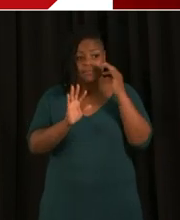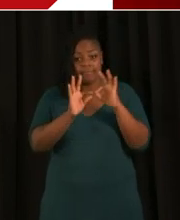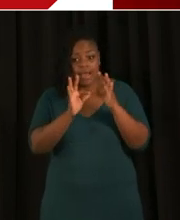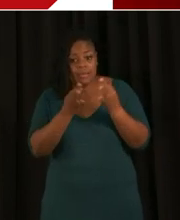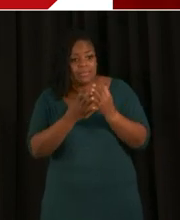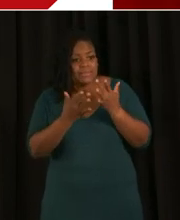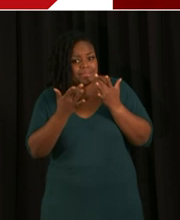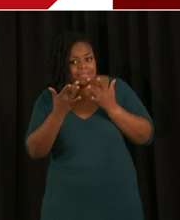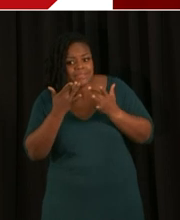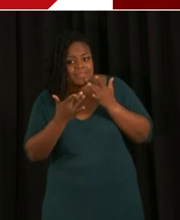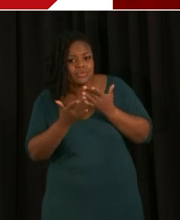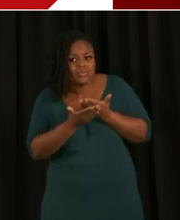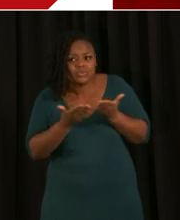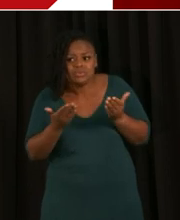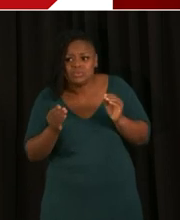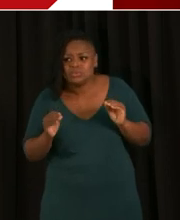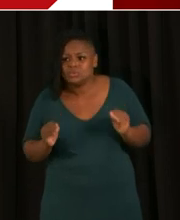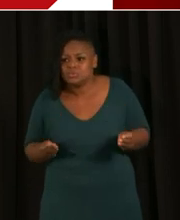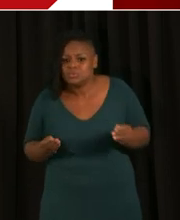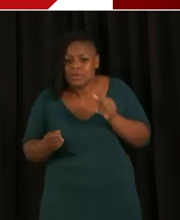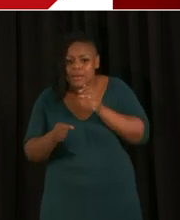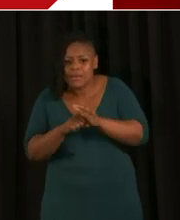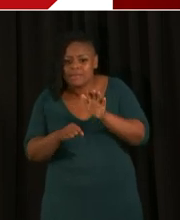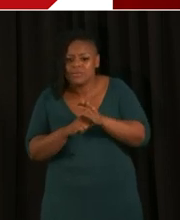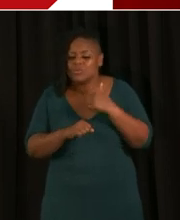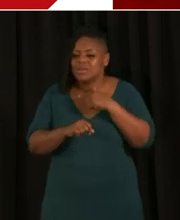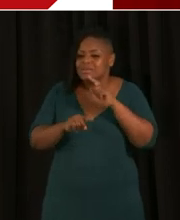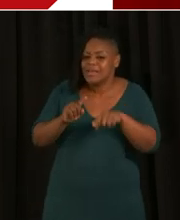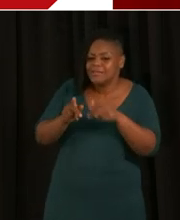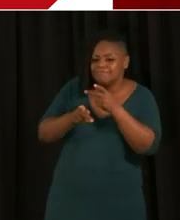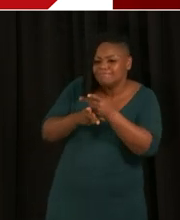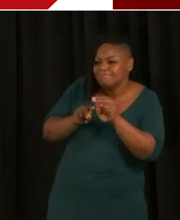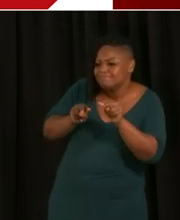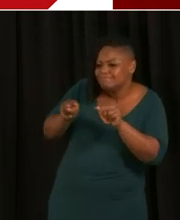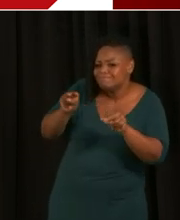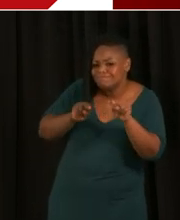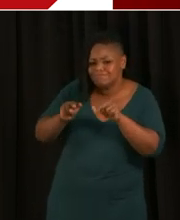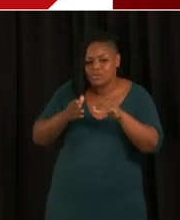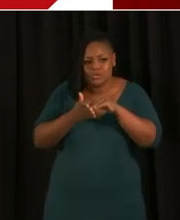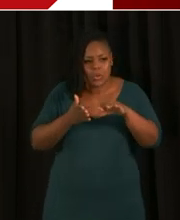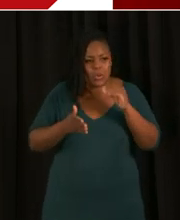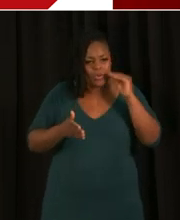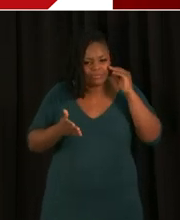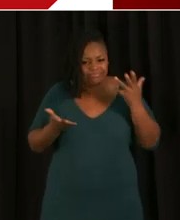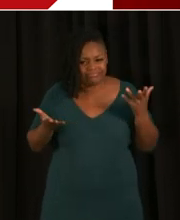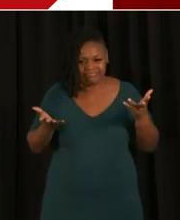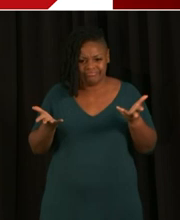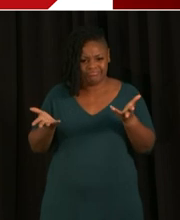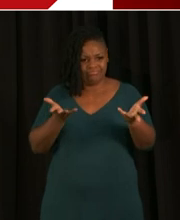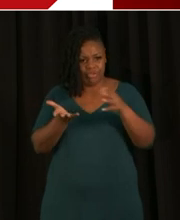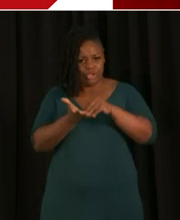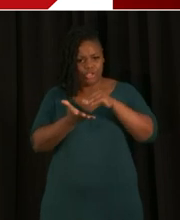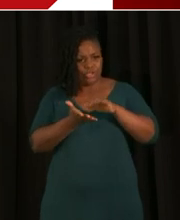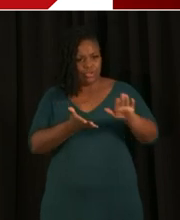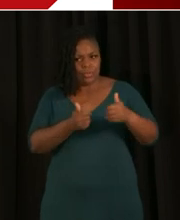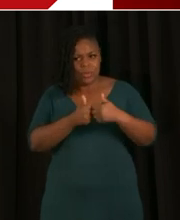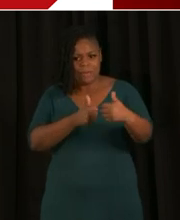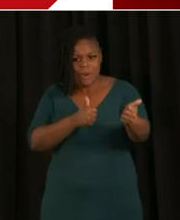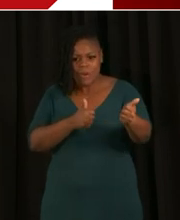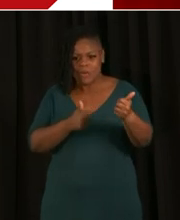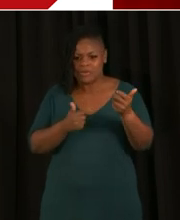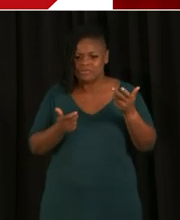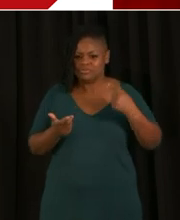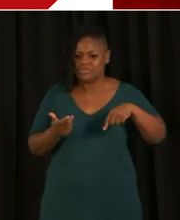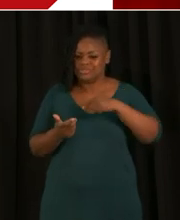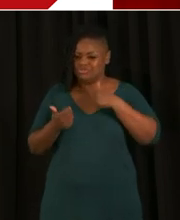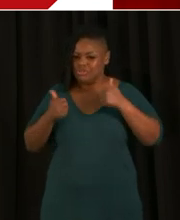or can't necessarily supervise students at home from learning remotely, we now have that option available. And